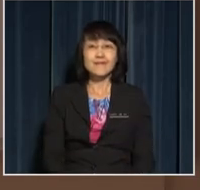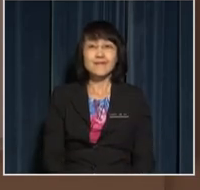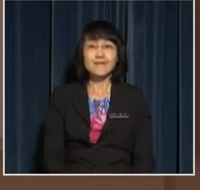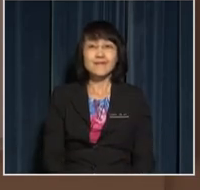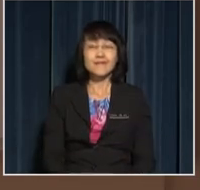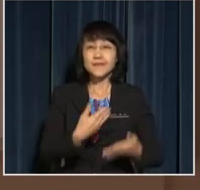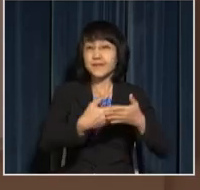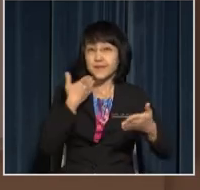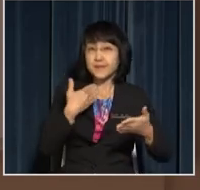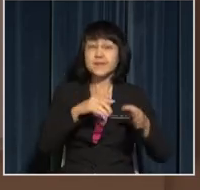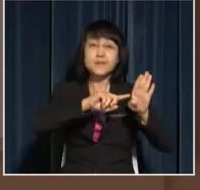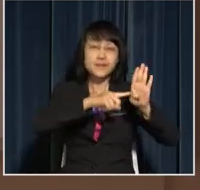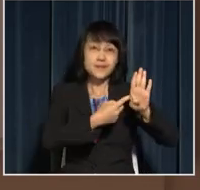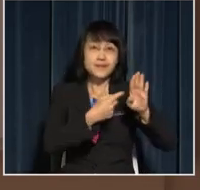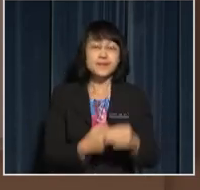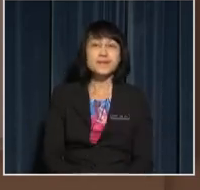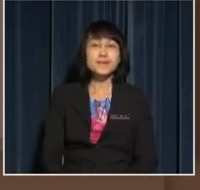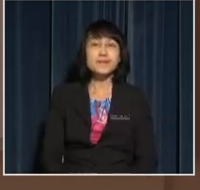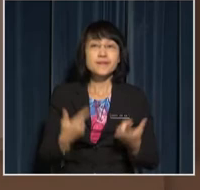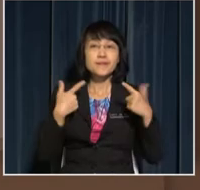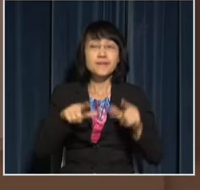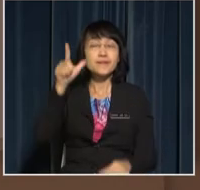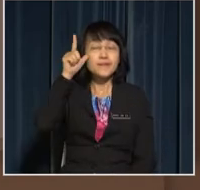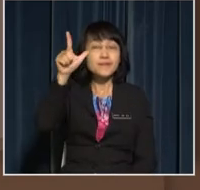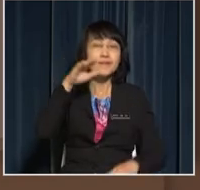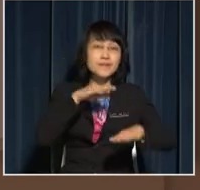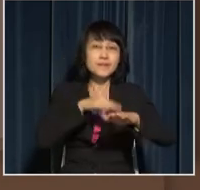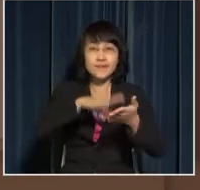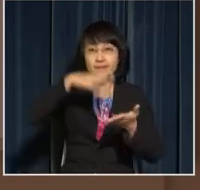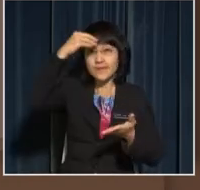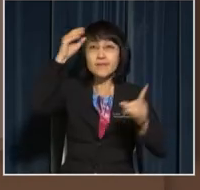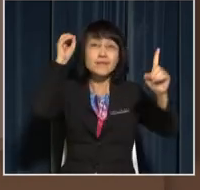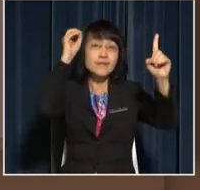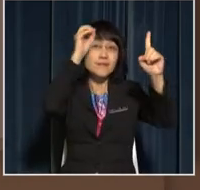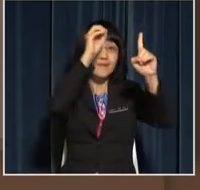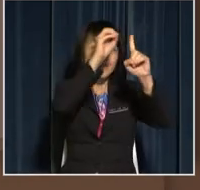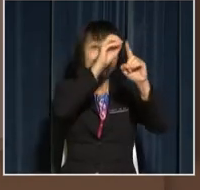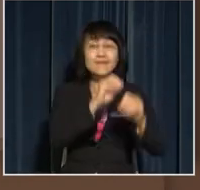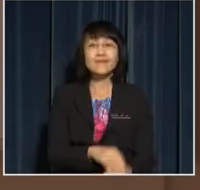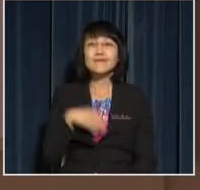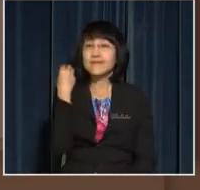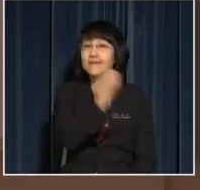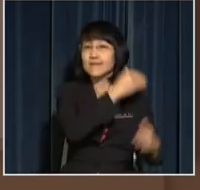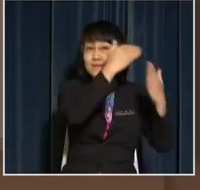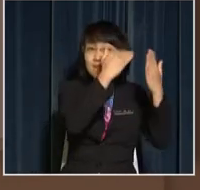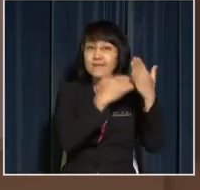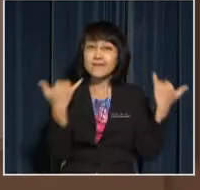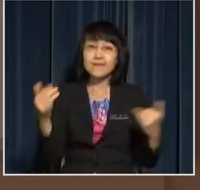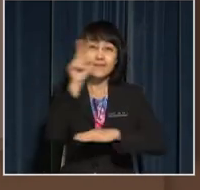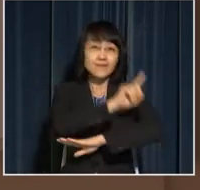Before we get started, let's take a look at the learning objectives for our lesson today